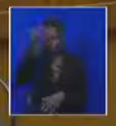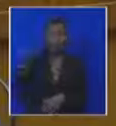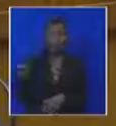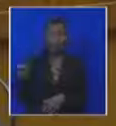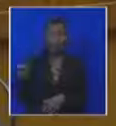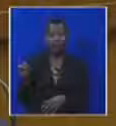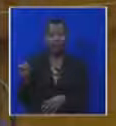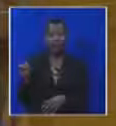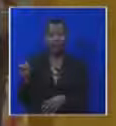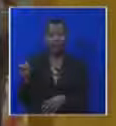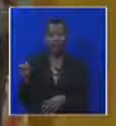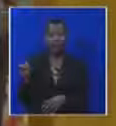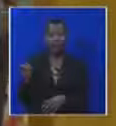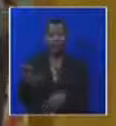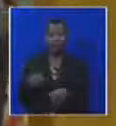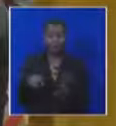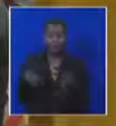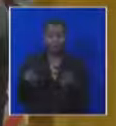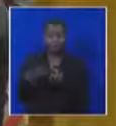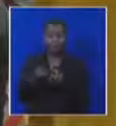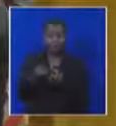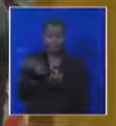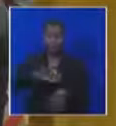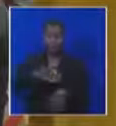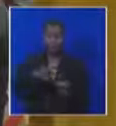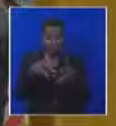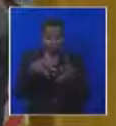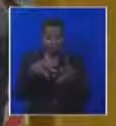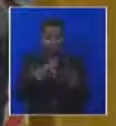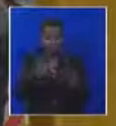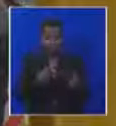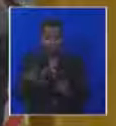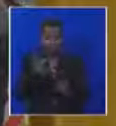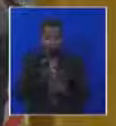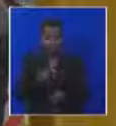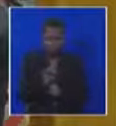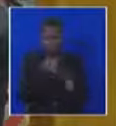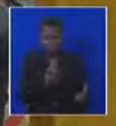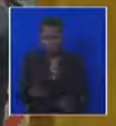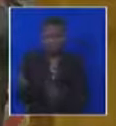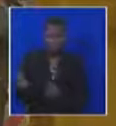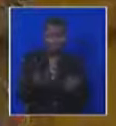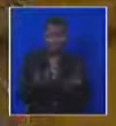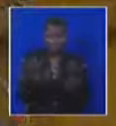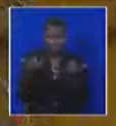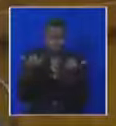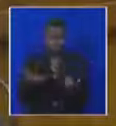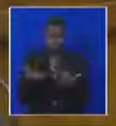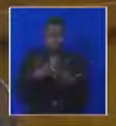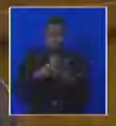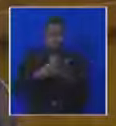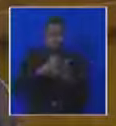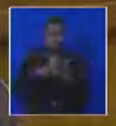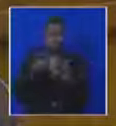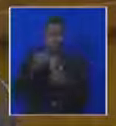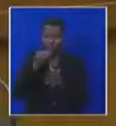is in his province doing what South Africans across the length and breadth of this country are doing, and that's plotting